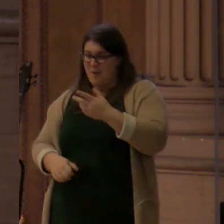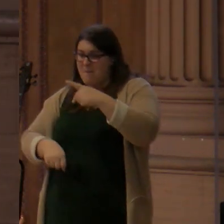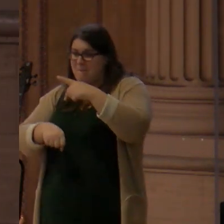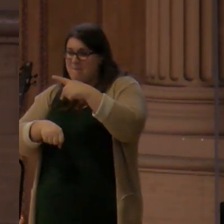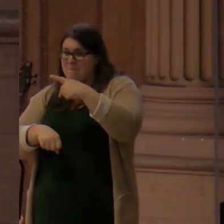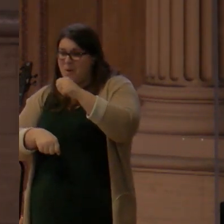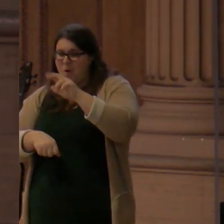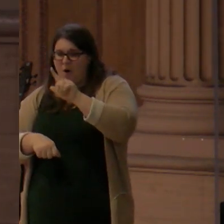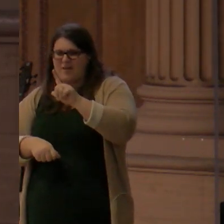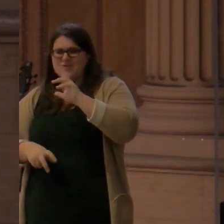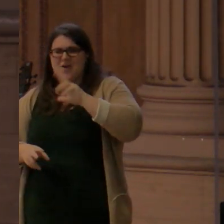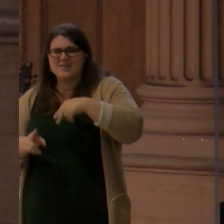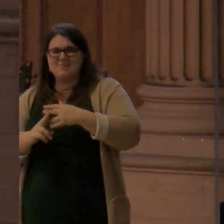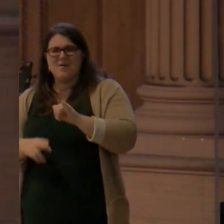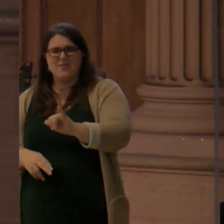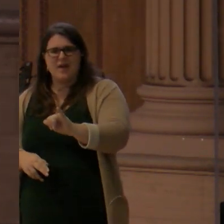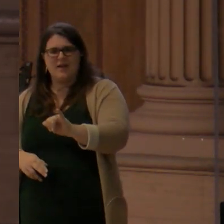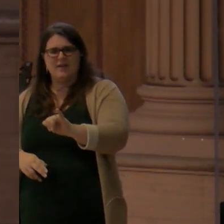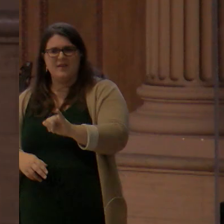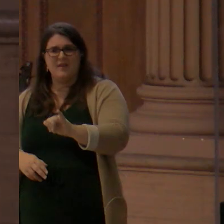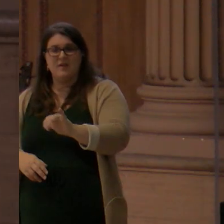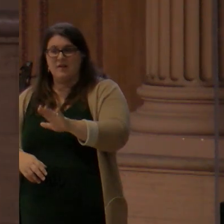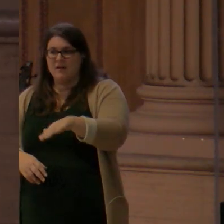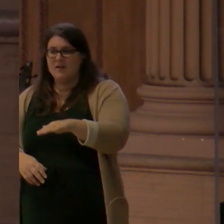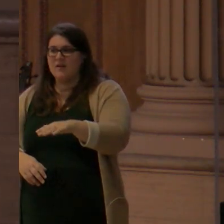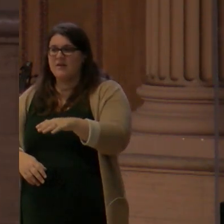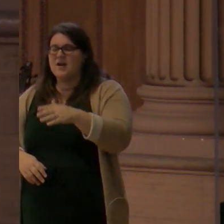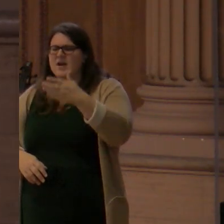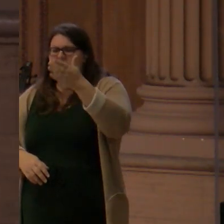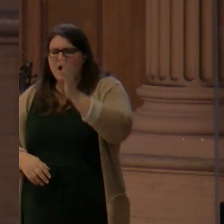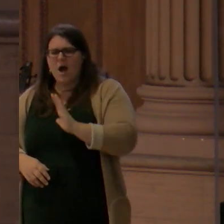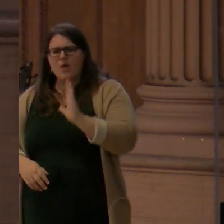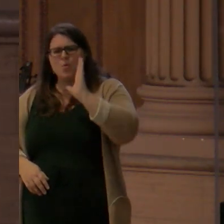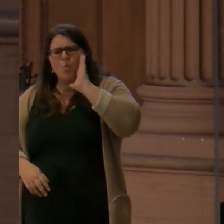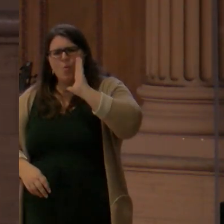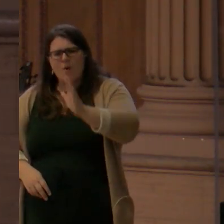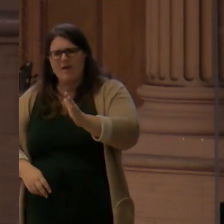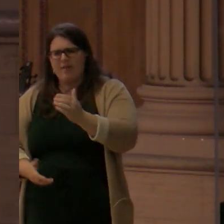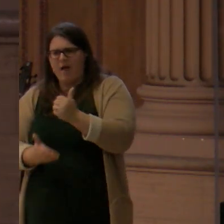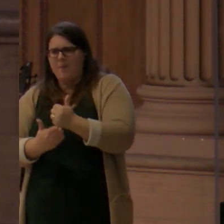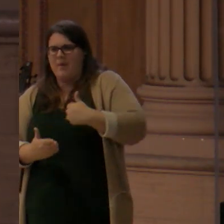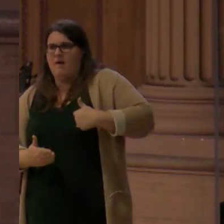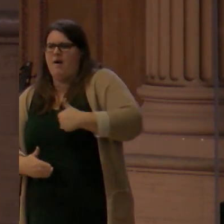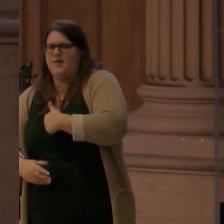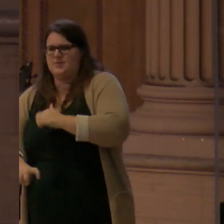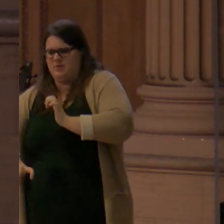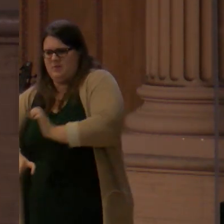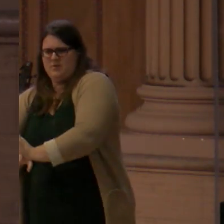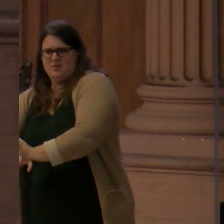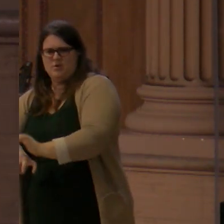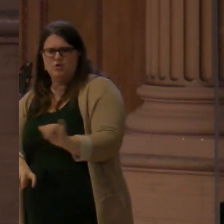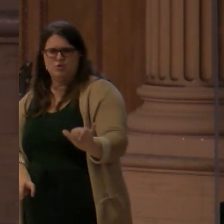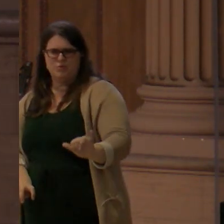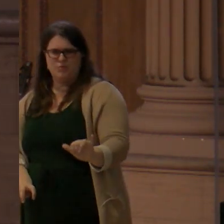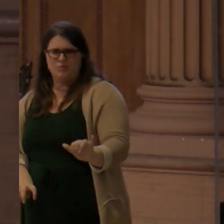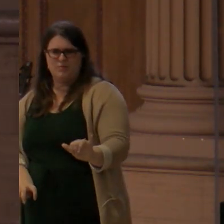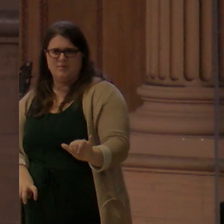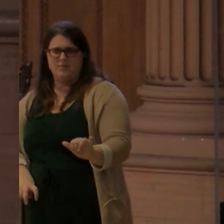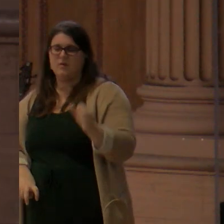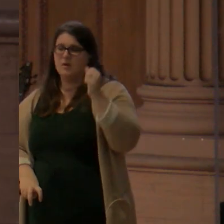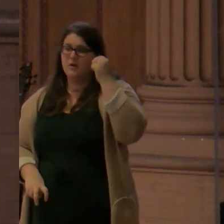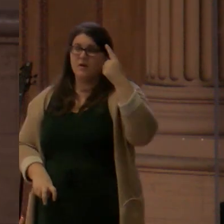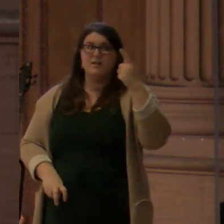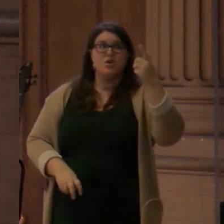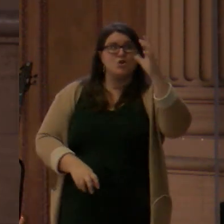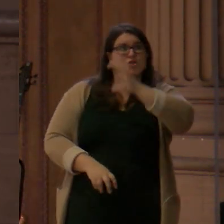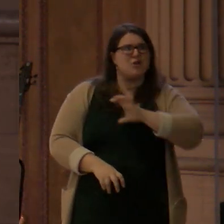The grace of our Lord Jesus Christ be with you. What's he reminding them of? That because you are in